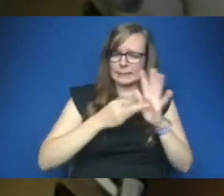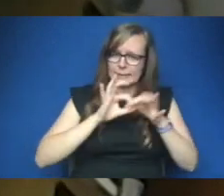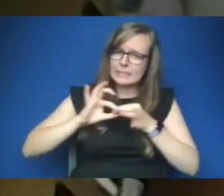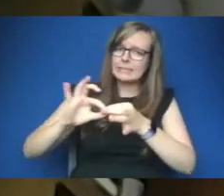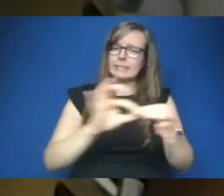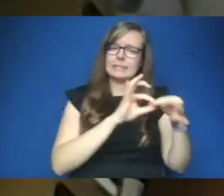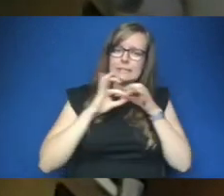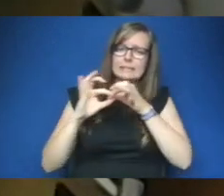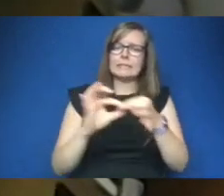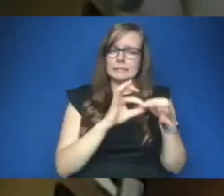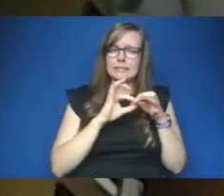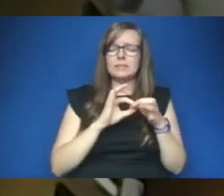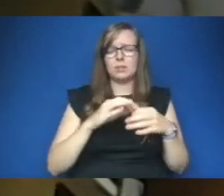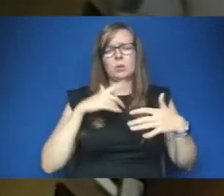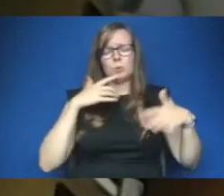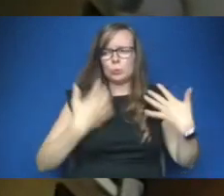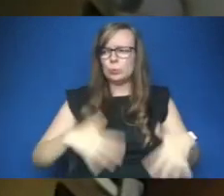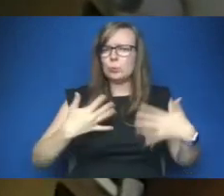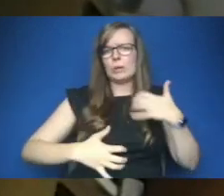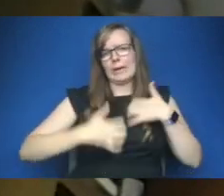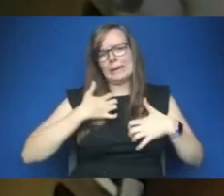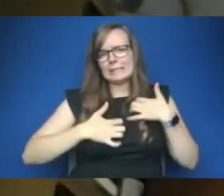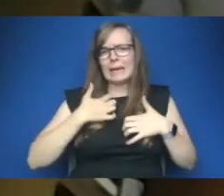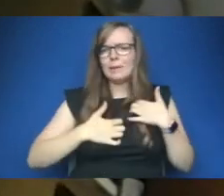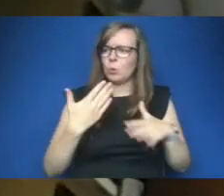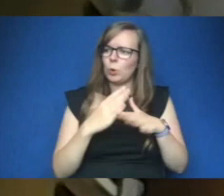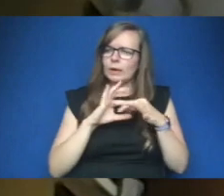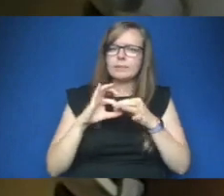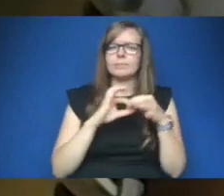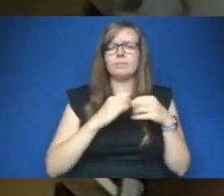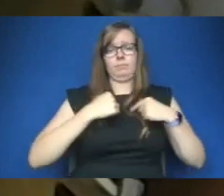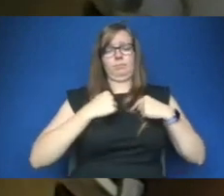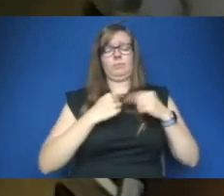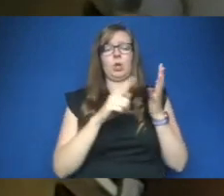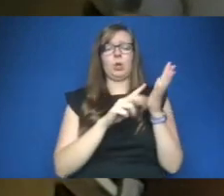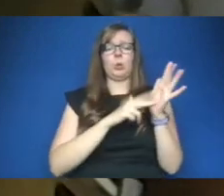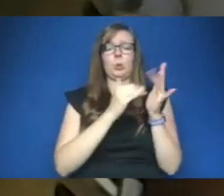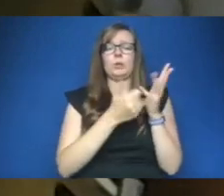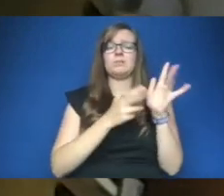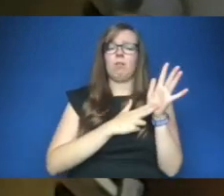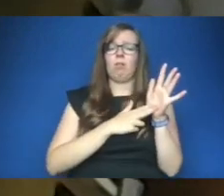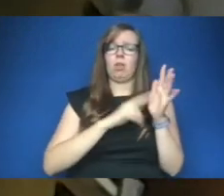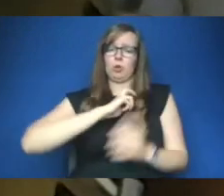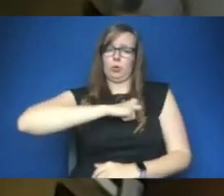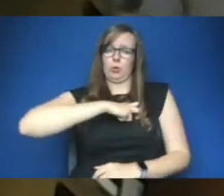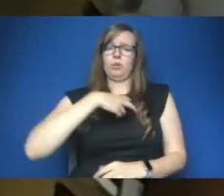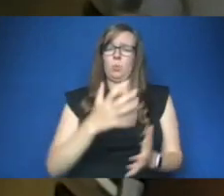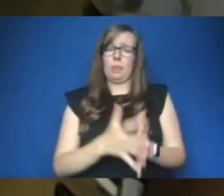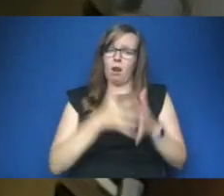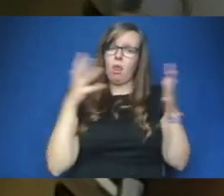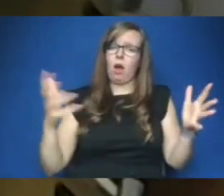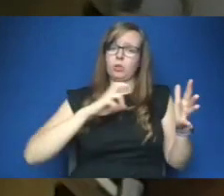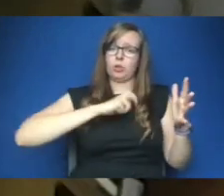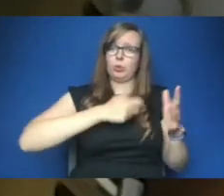which is a really exciting development in unison um as the uh you know the largest union in scotland is really proud to